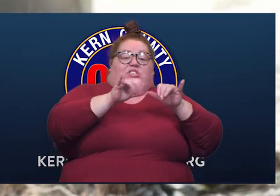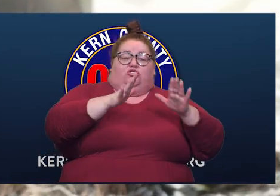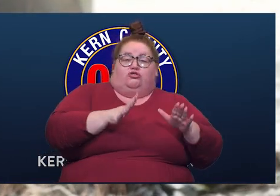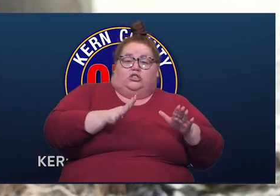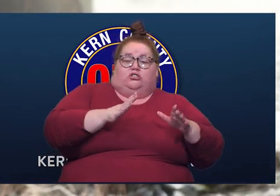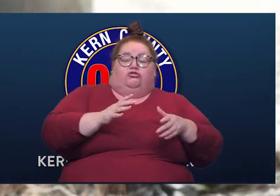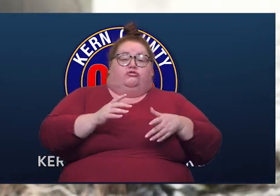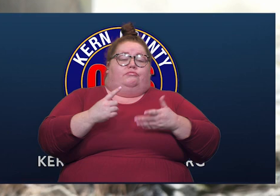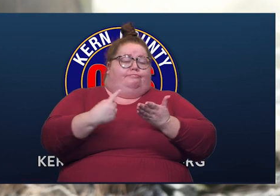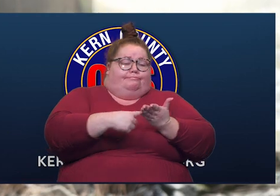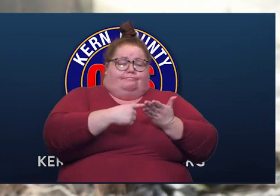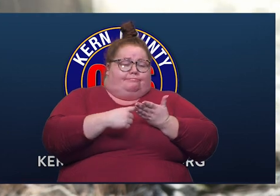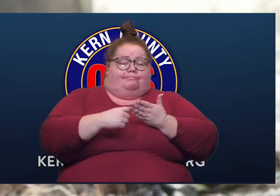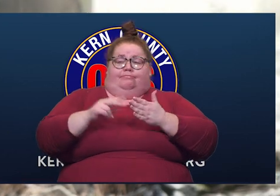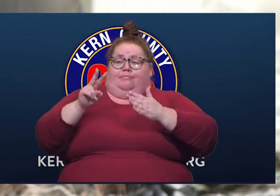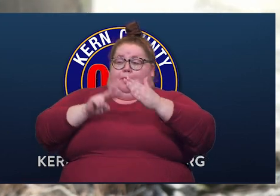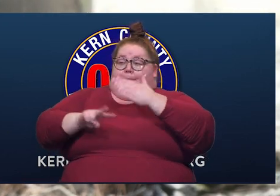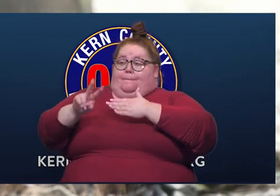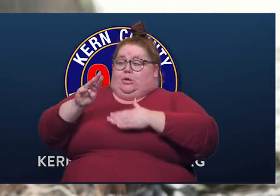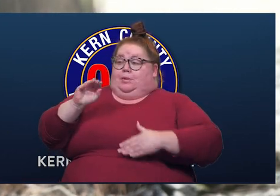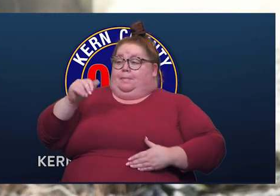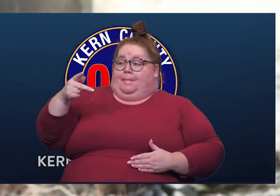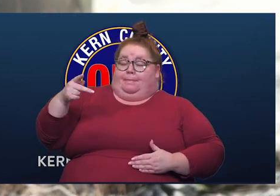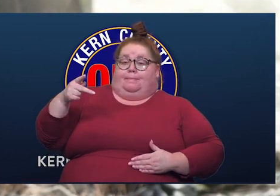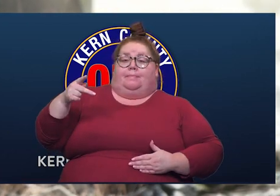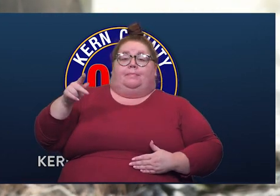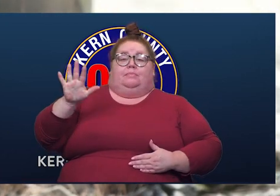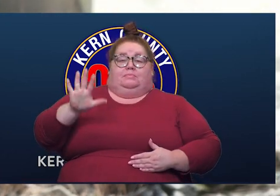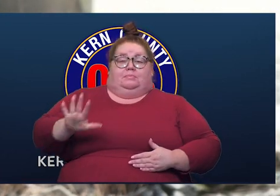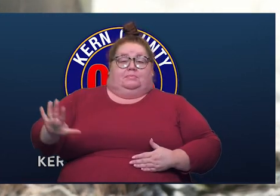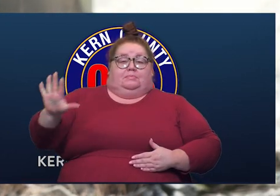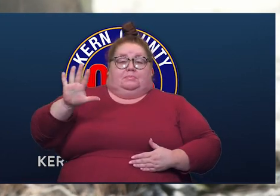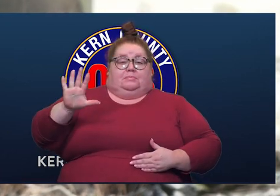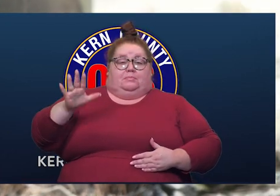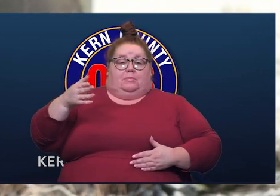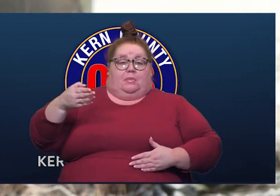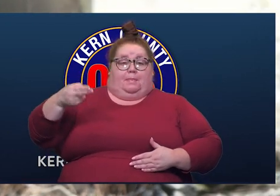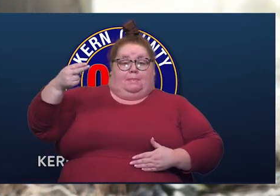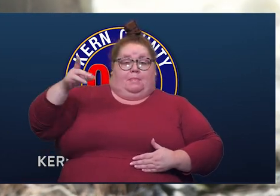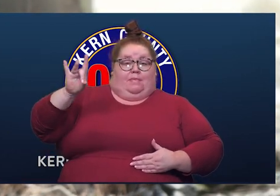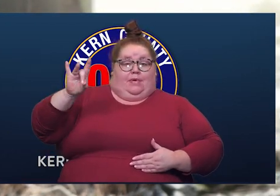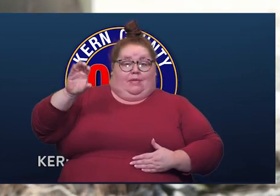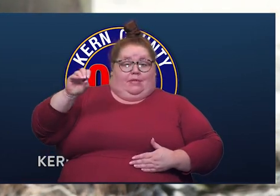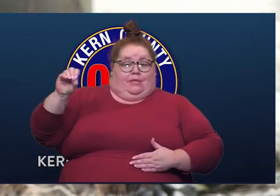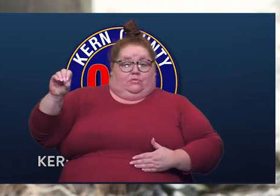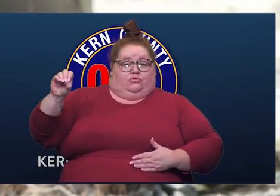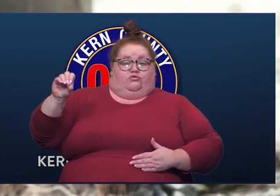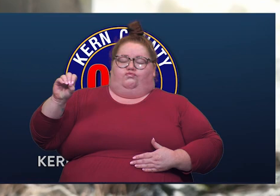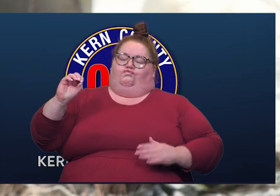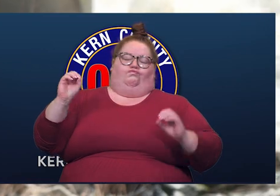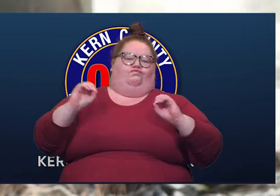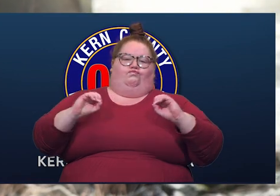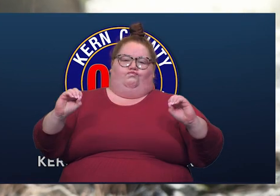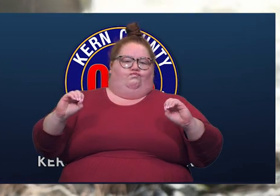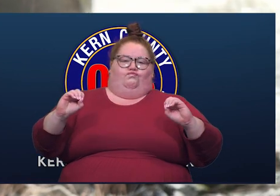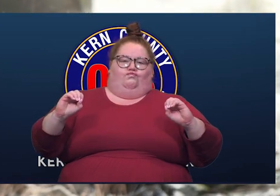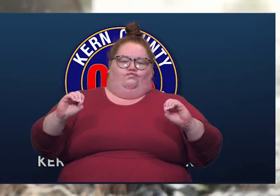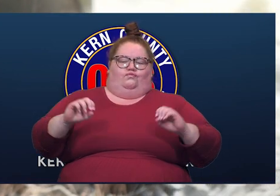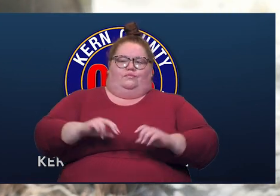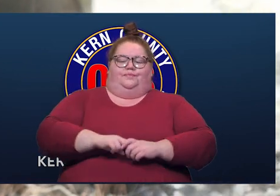and looking at the prediction maps, we don't see that ever going above 8,000, as it's predicted right now.